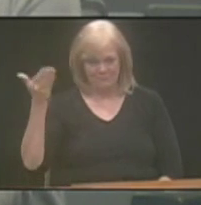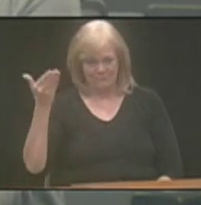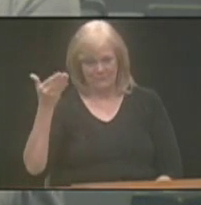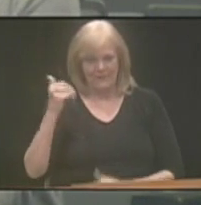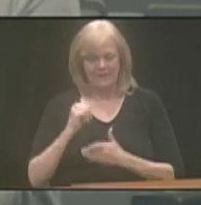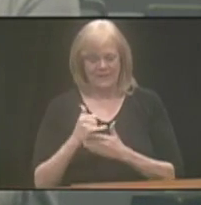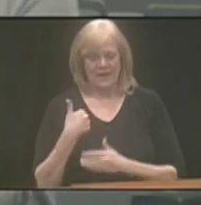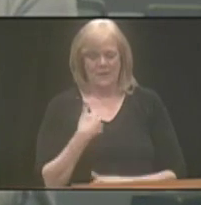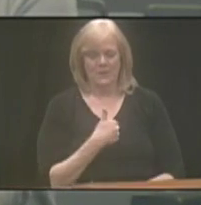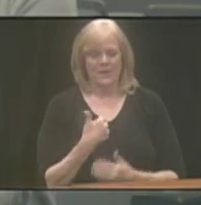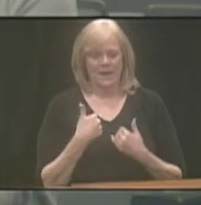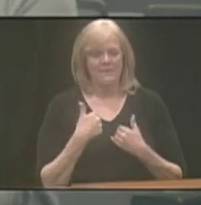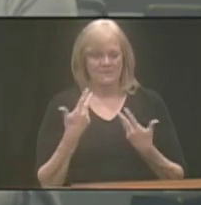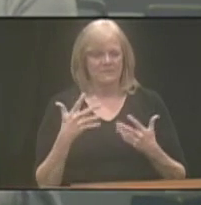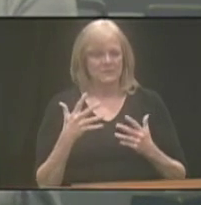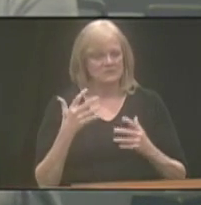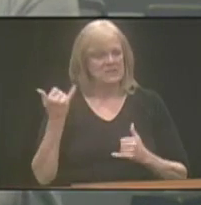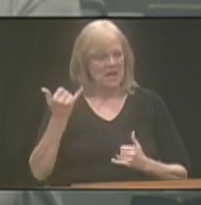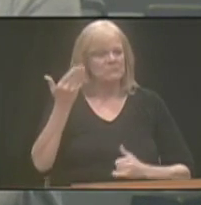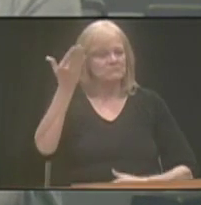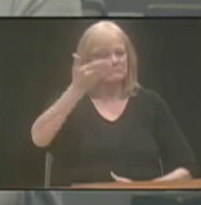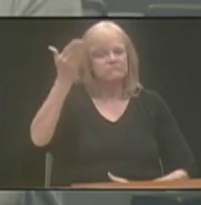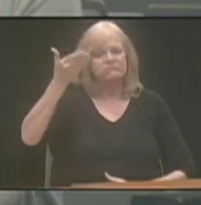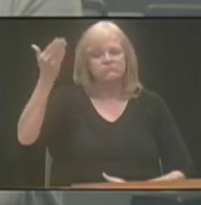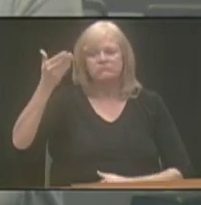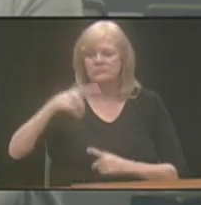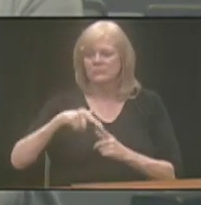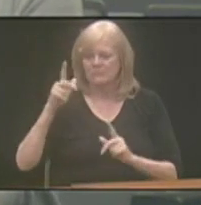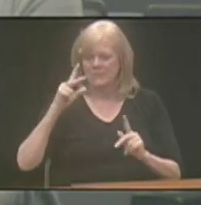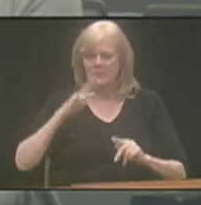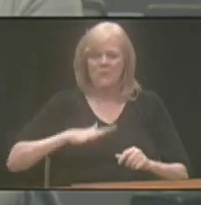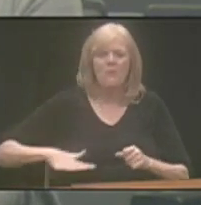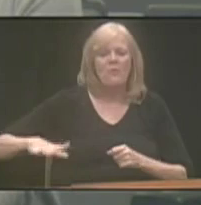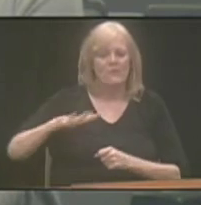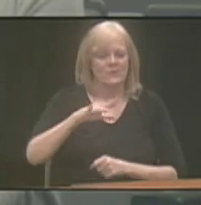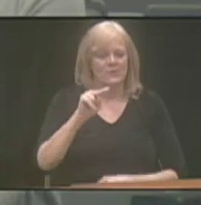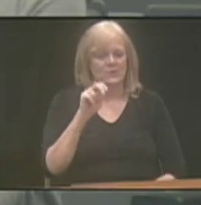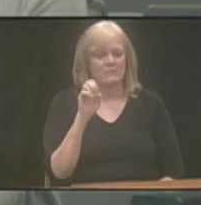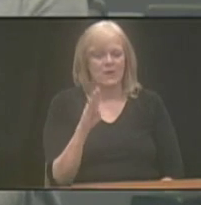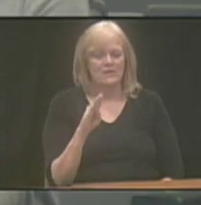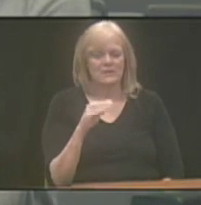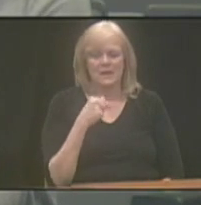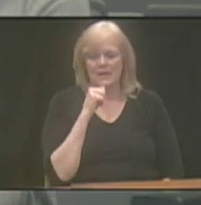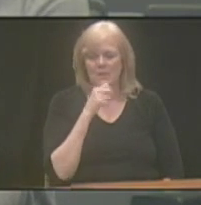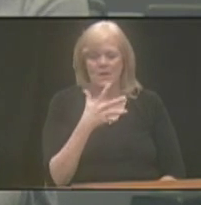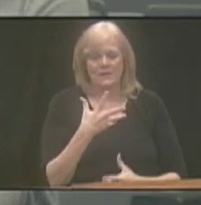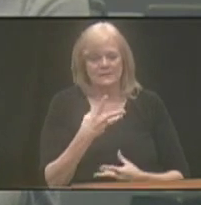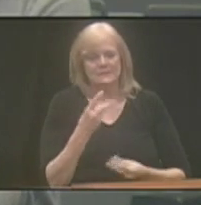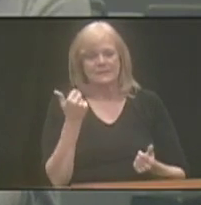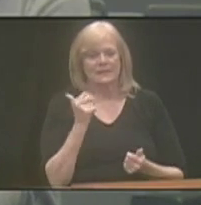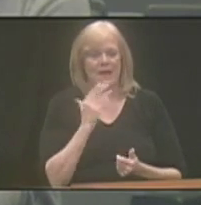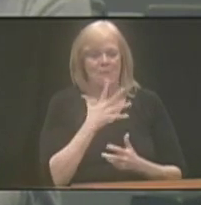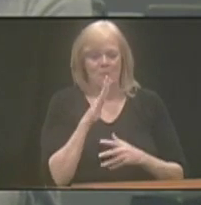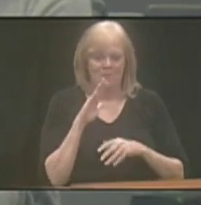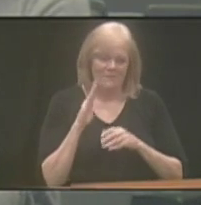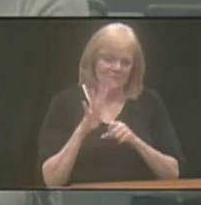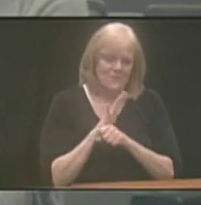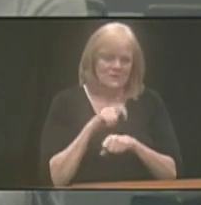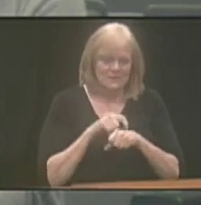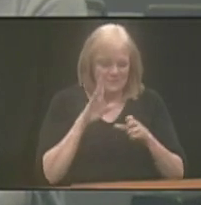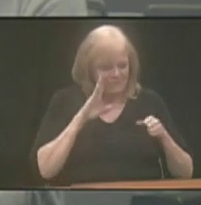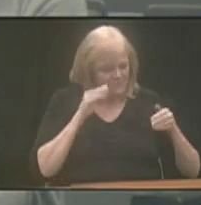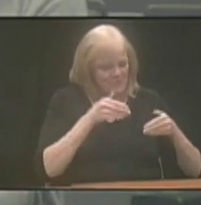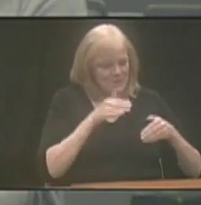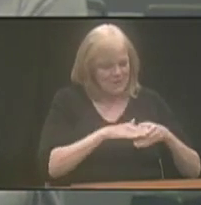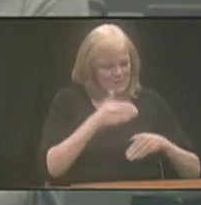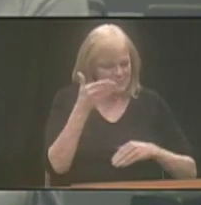that we have given across the state of Nebraska. Don't want to spend our entire time just focused